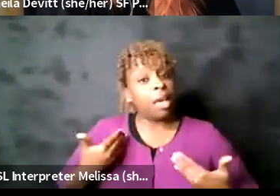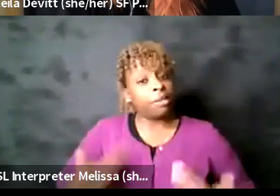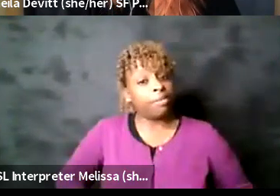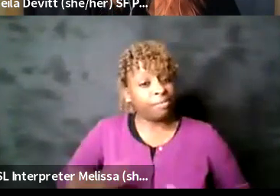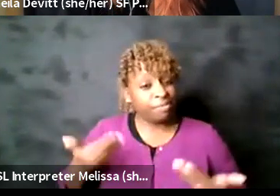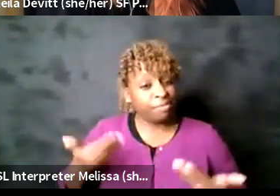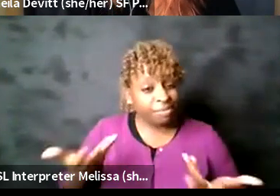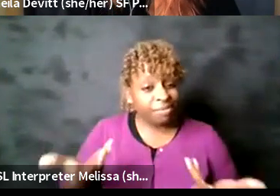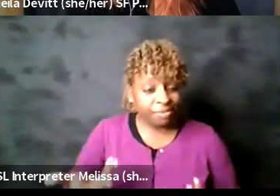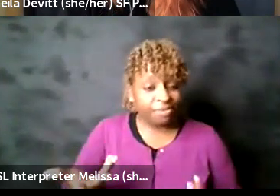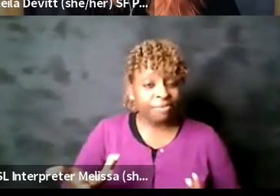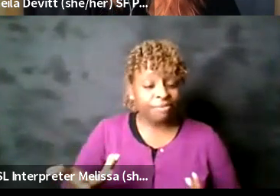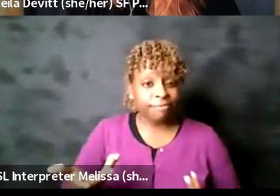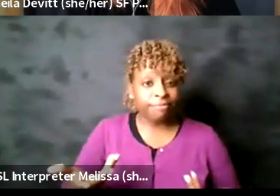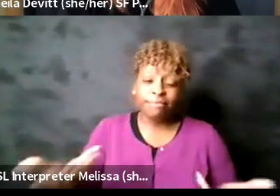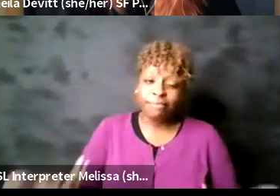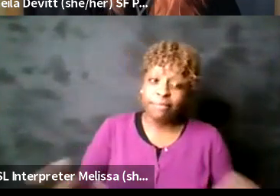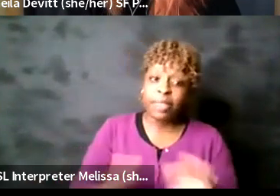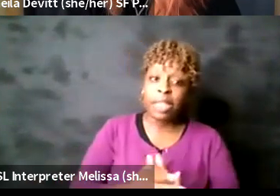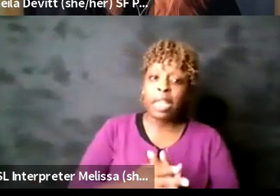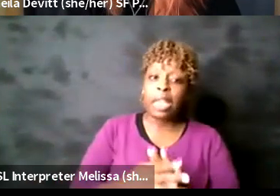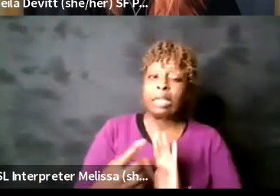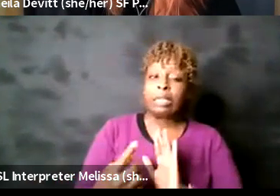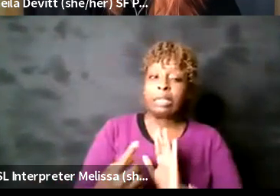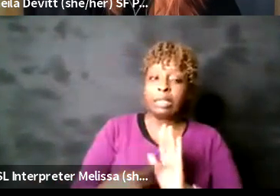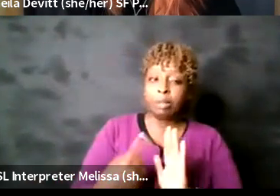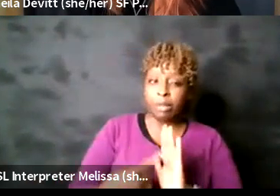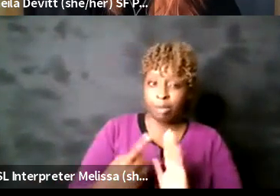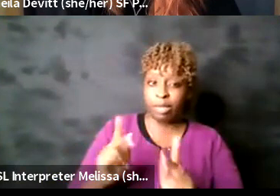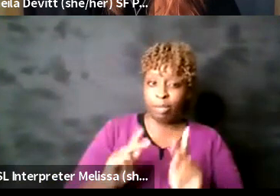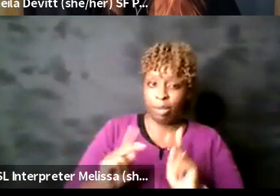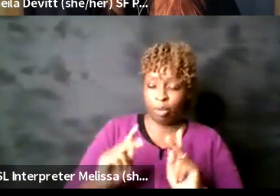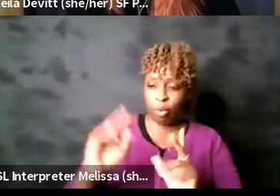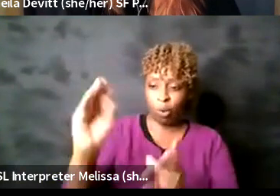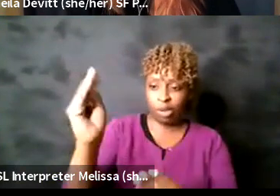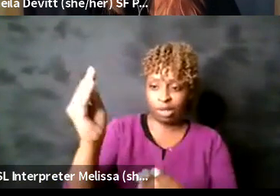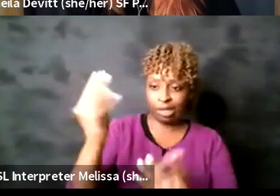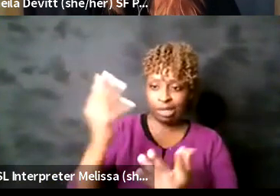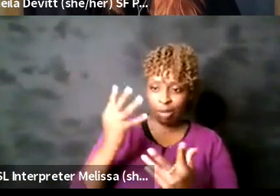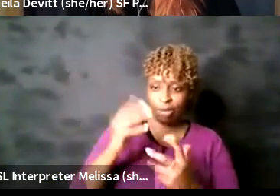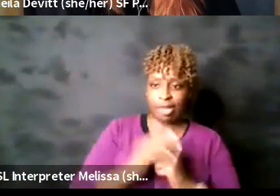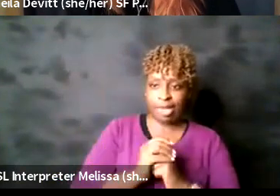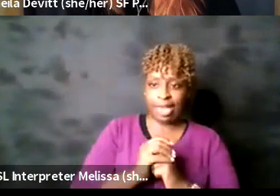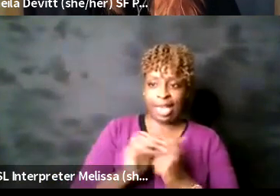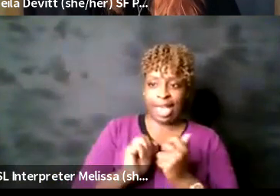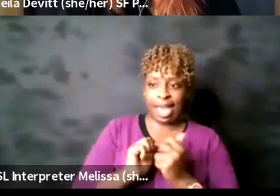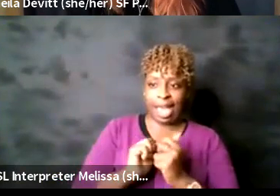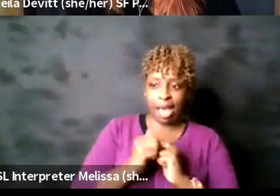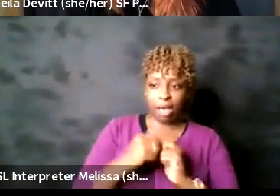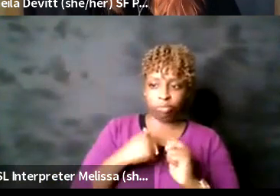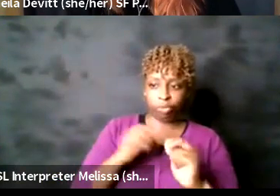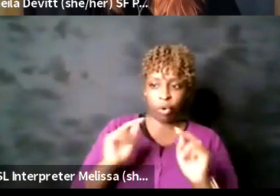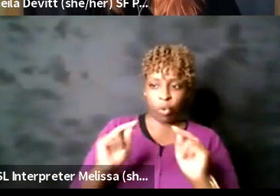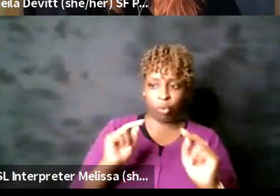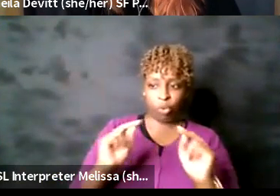to negotiate tensions I'll say between patrons um I am sometimes